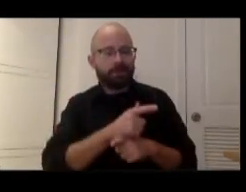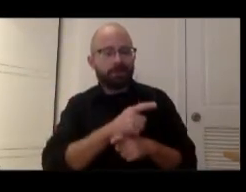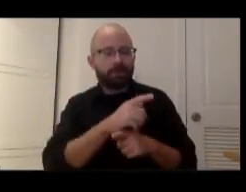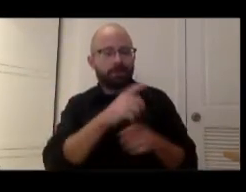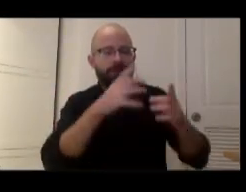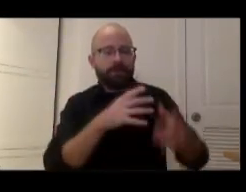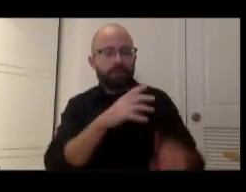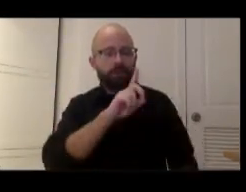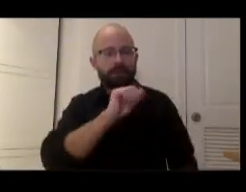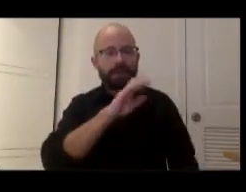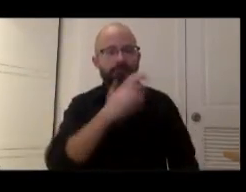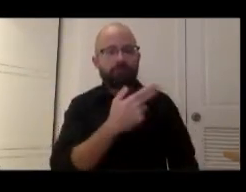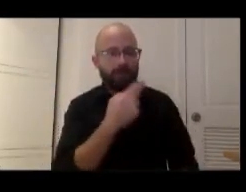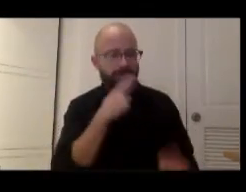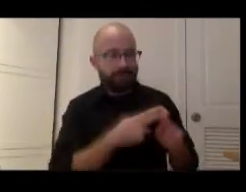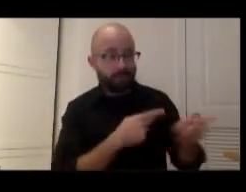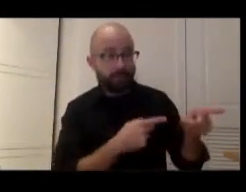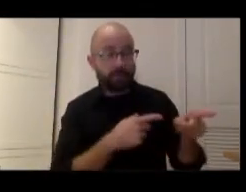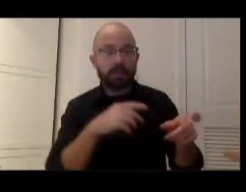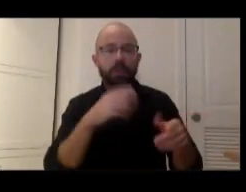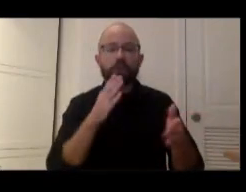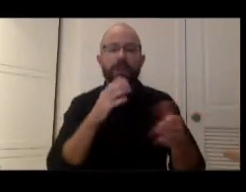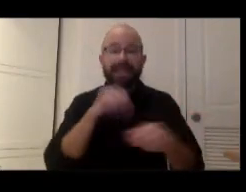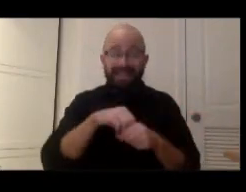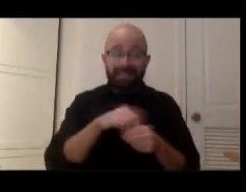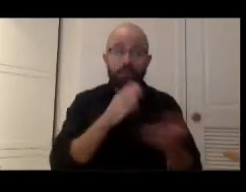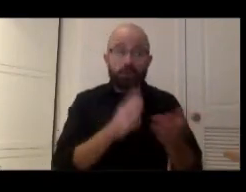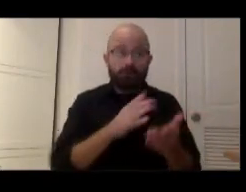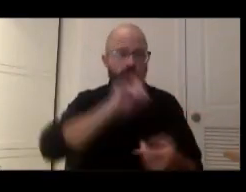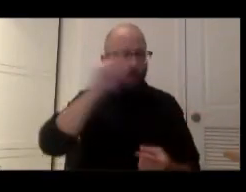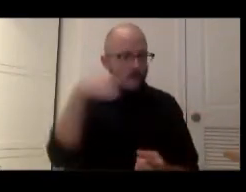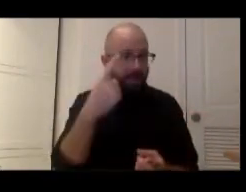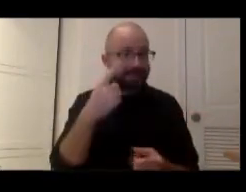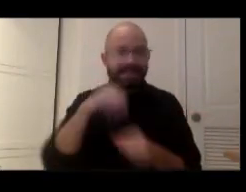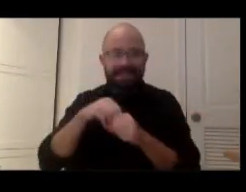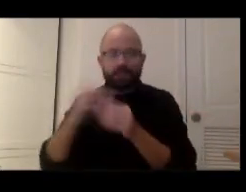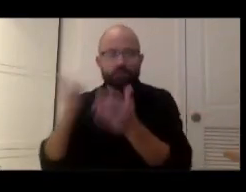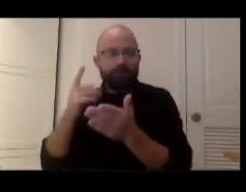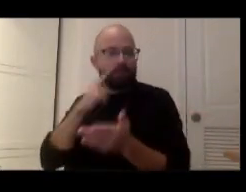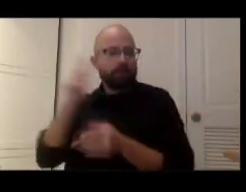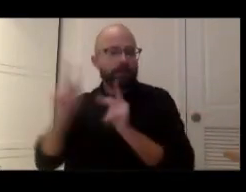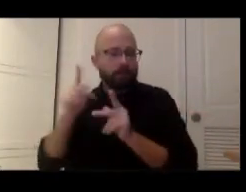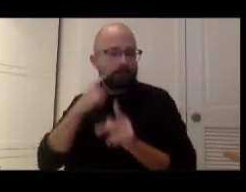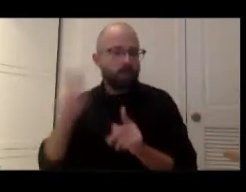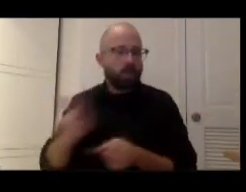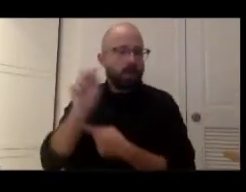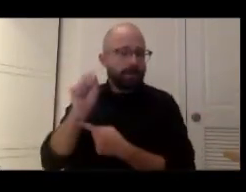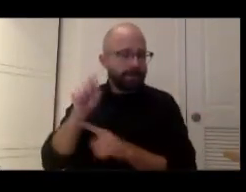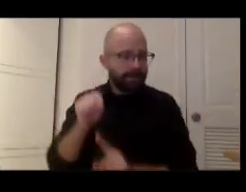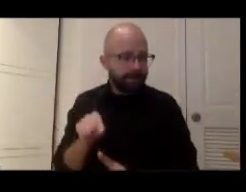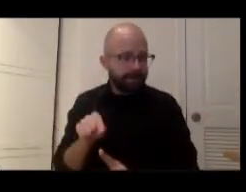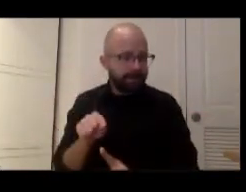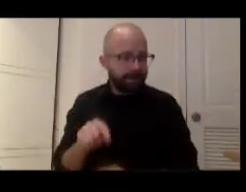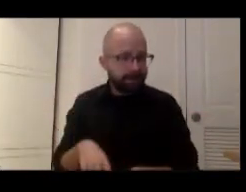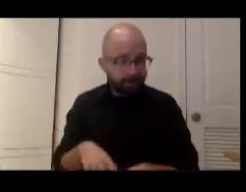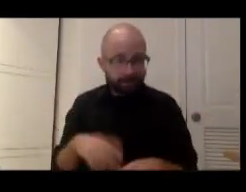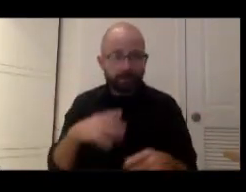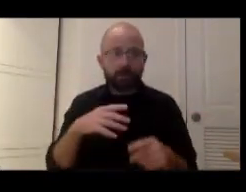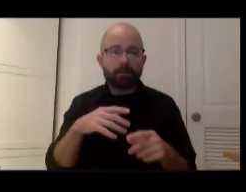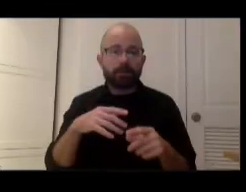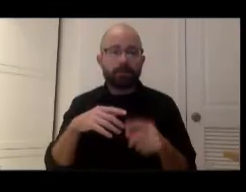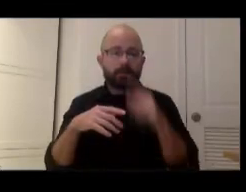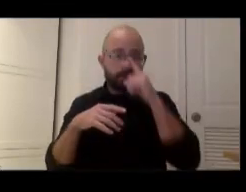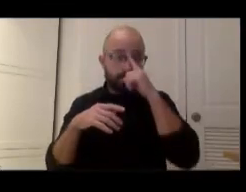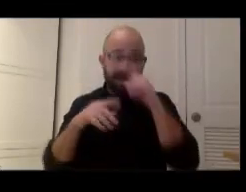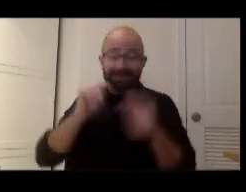said in service uh always and in service to the people of the United States and the complexities as Tay